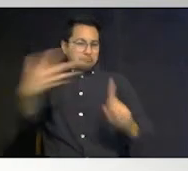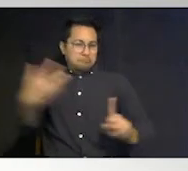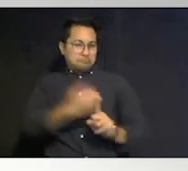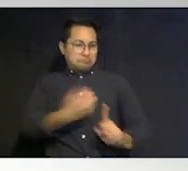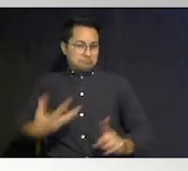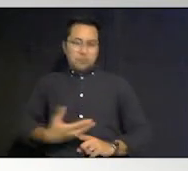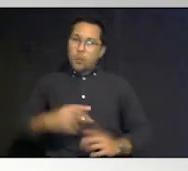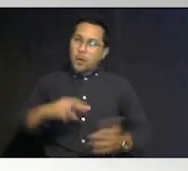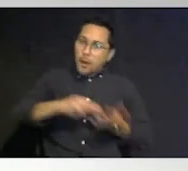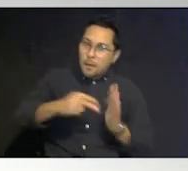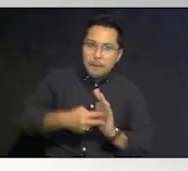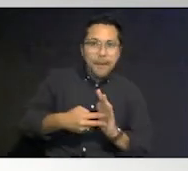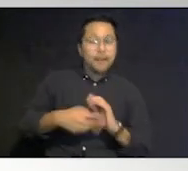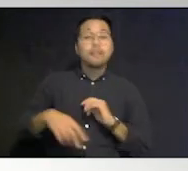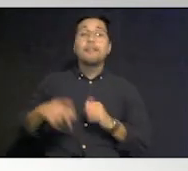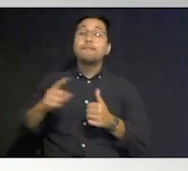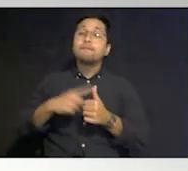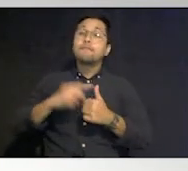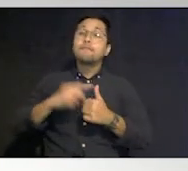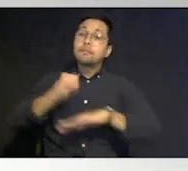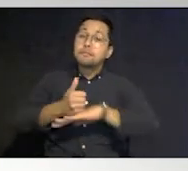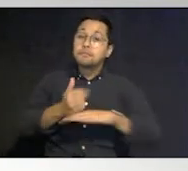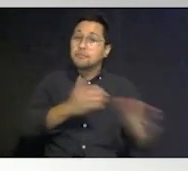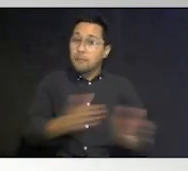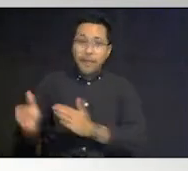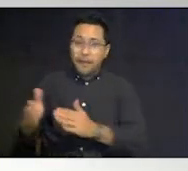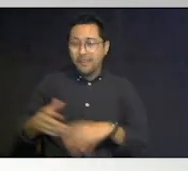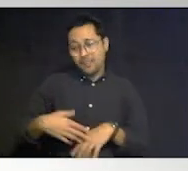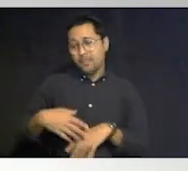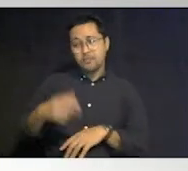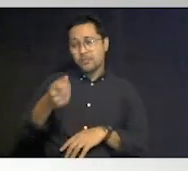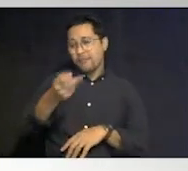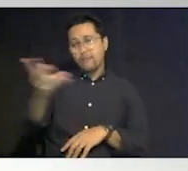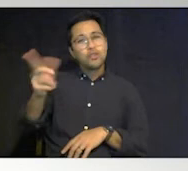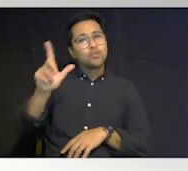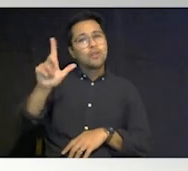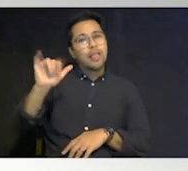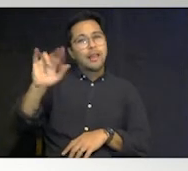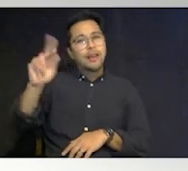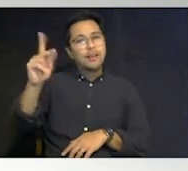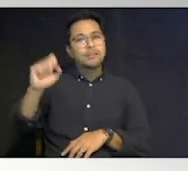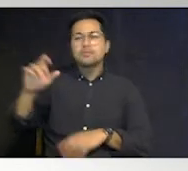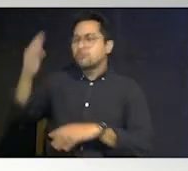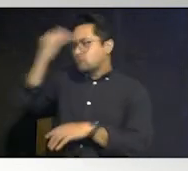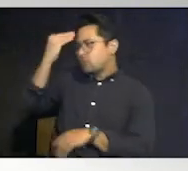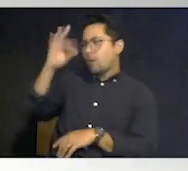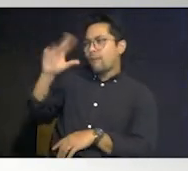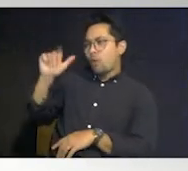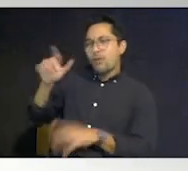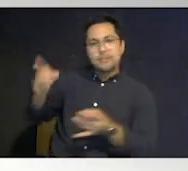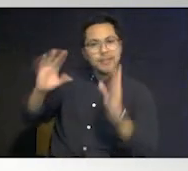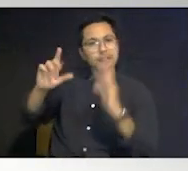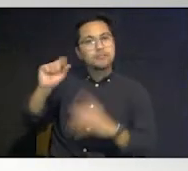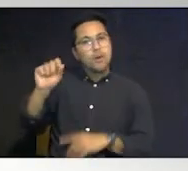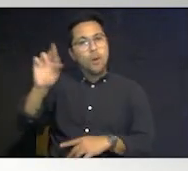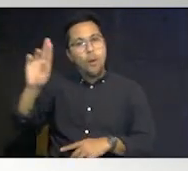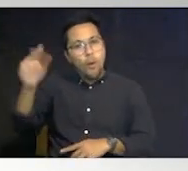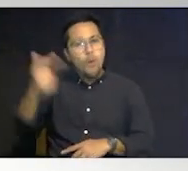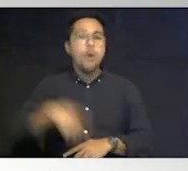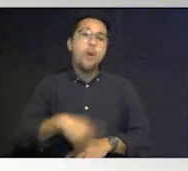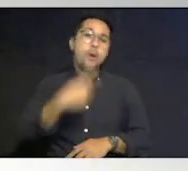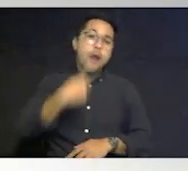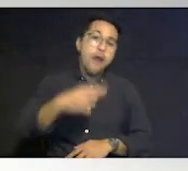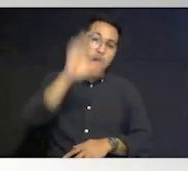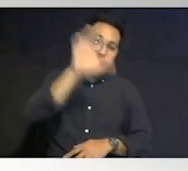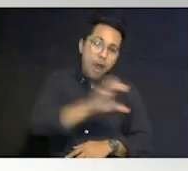prepared it starts with getting a plan and those are just a couple of links you know floridad disaster.org red cross has a plan there's